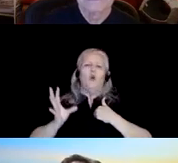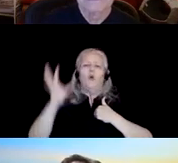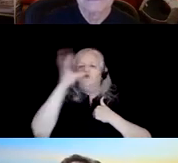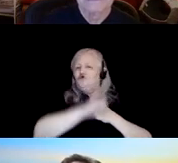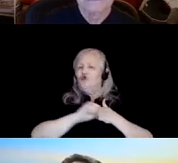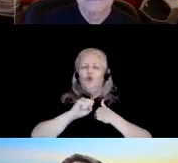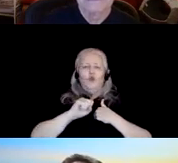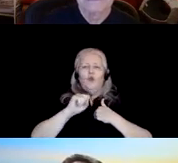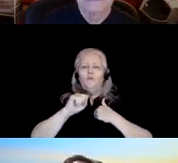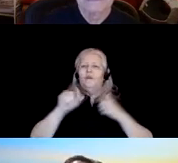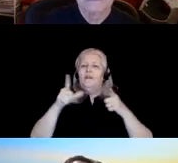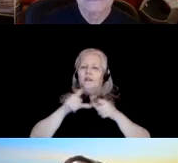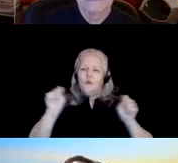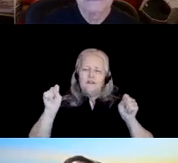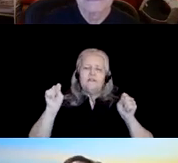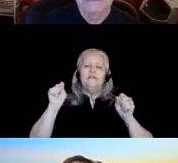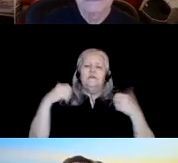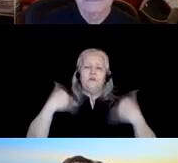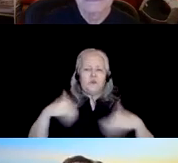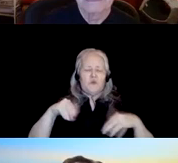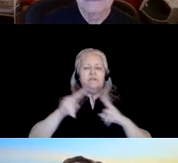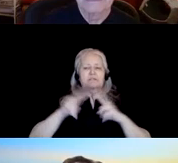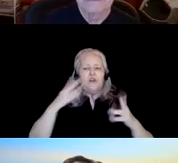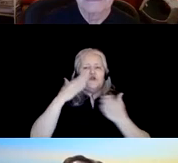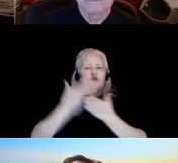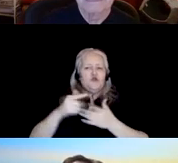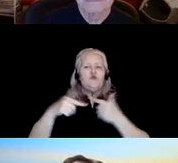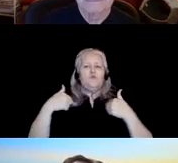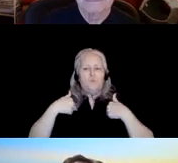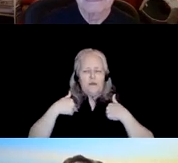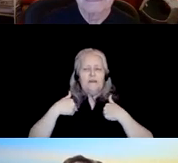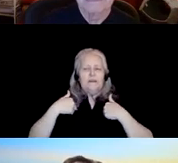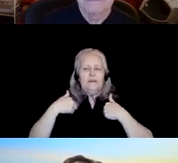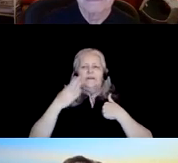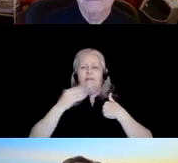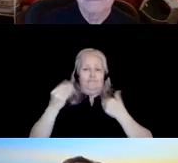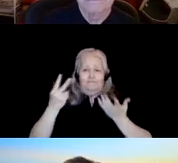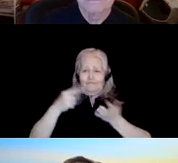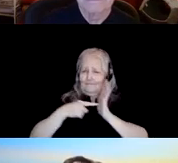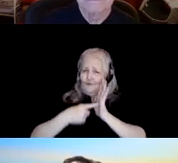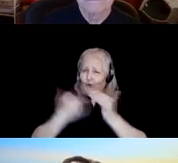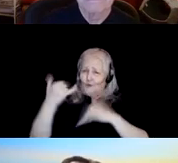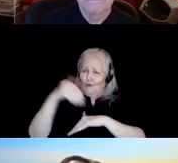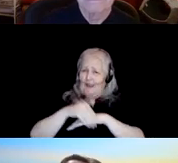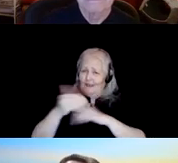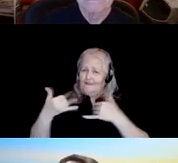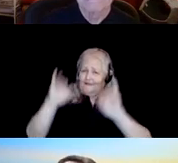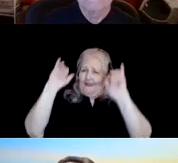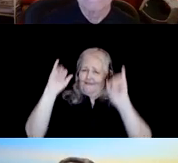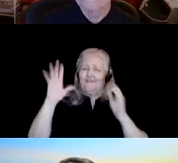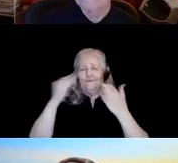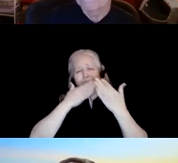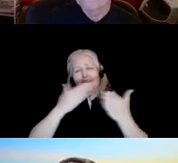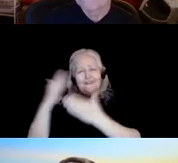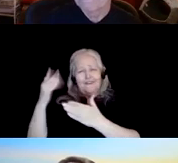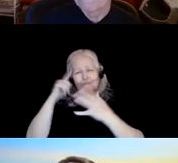linguistics and so many in it have been to me. And it continues tonight. Thank you all for this very cherished